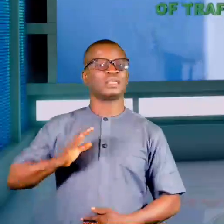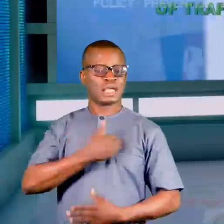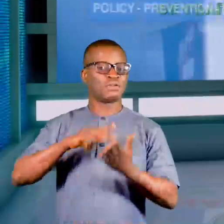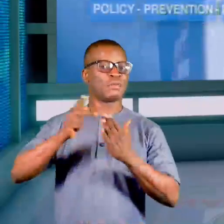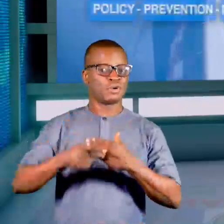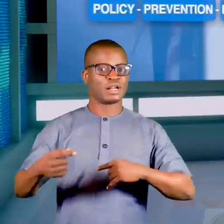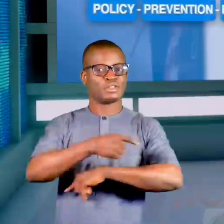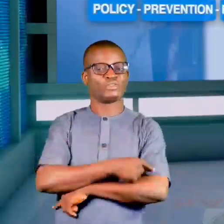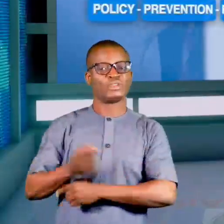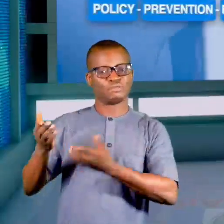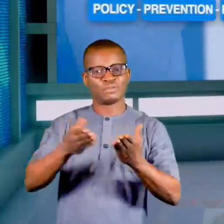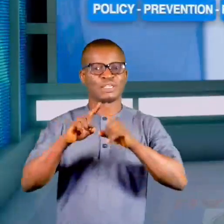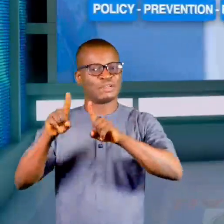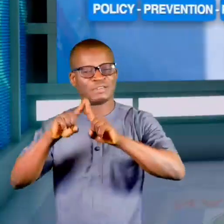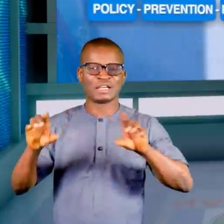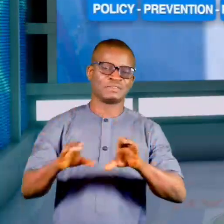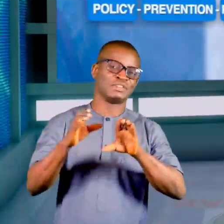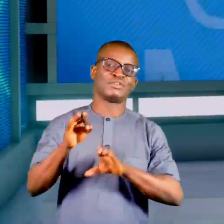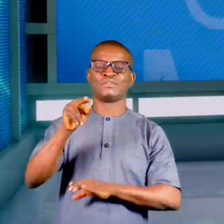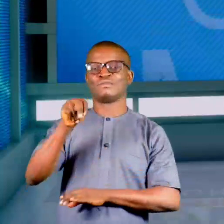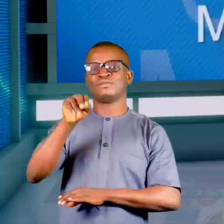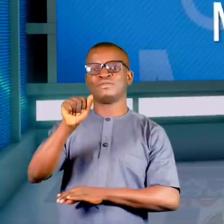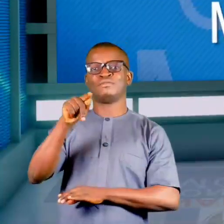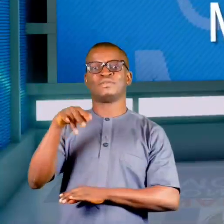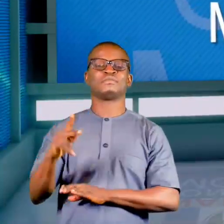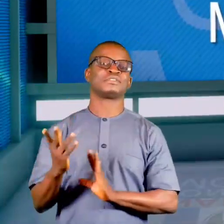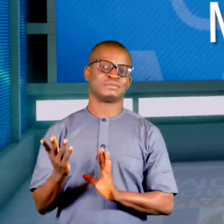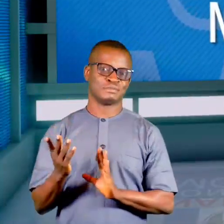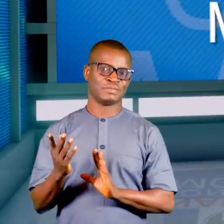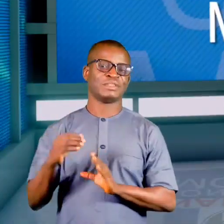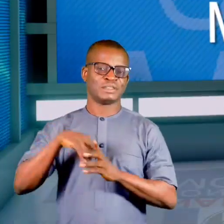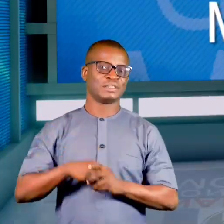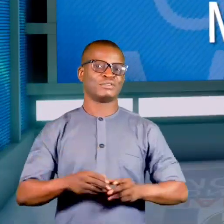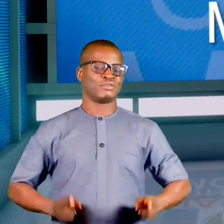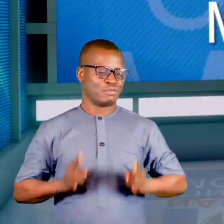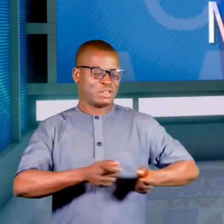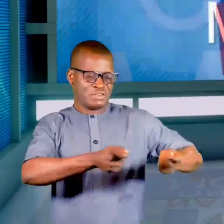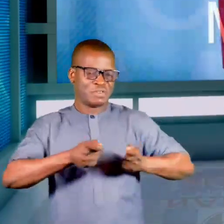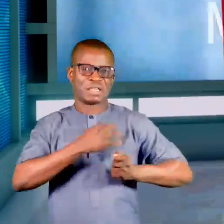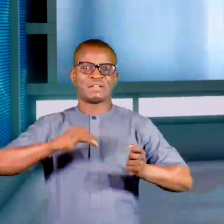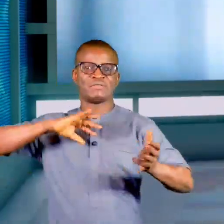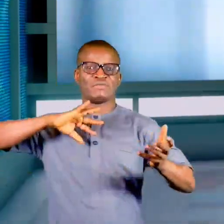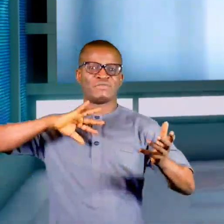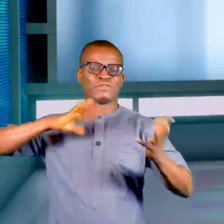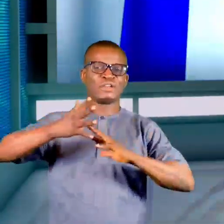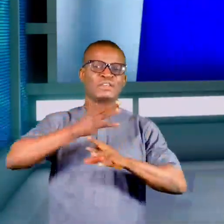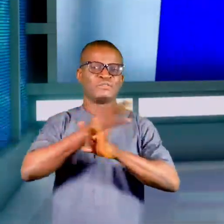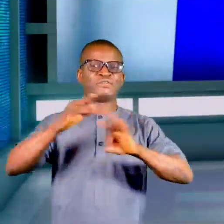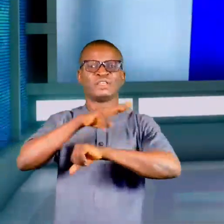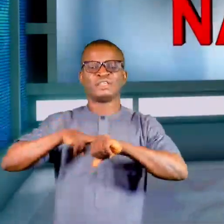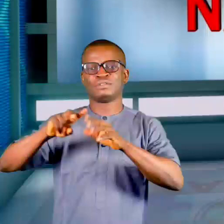Our package today brings you some of the numerous activities of Naptip. In that ensuring the human trafficking and violence free nation.